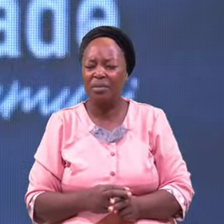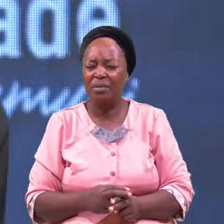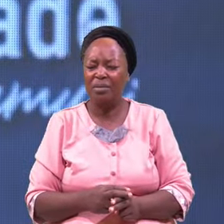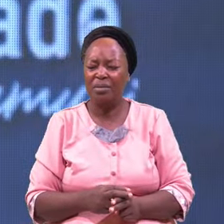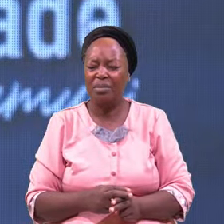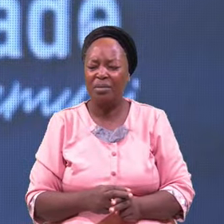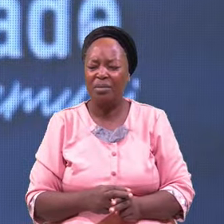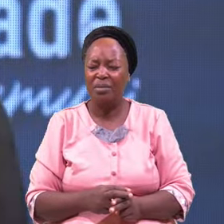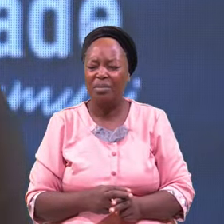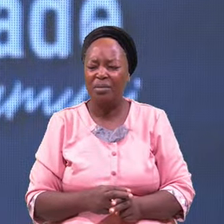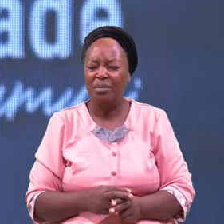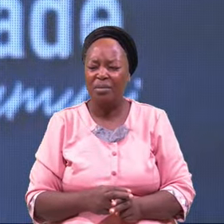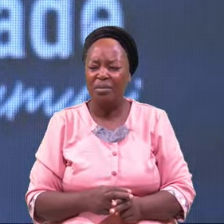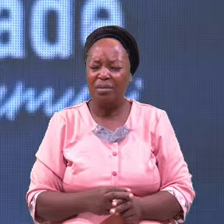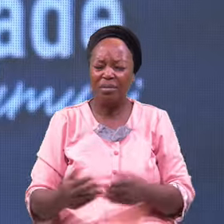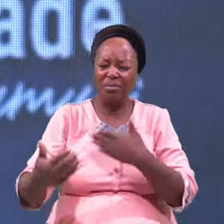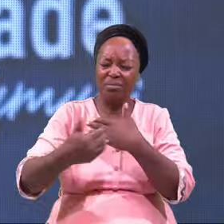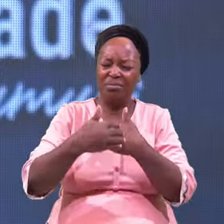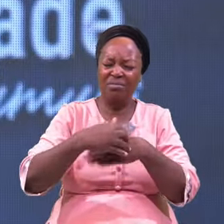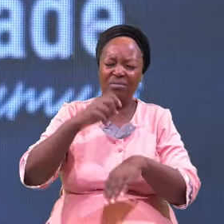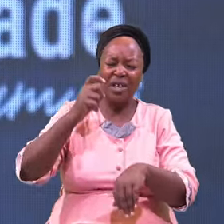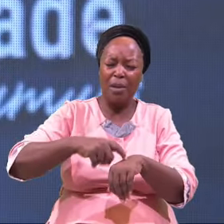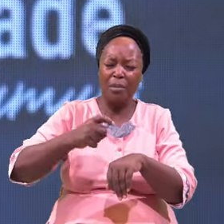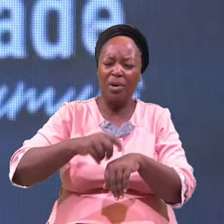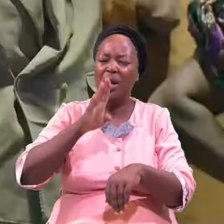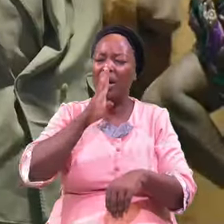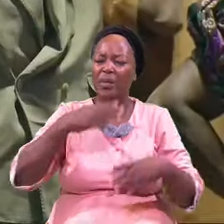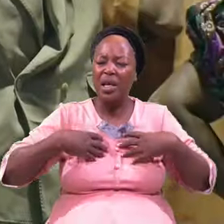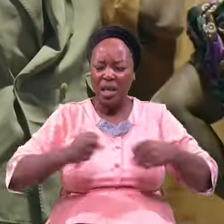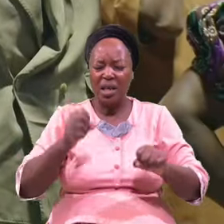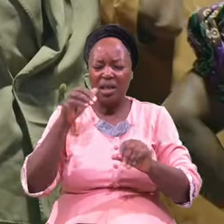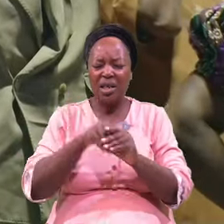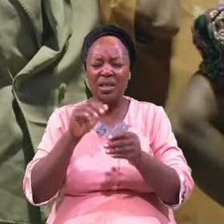Back Backbone Be Healed In Jesus Name